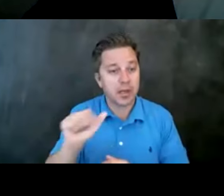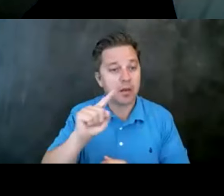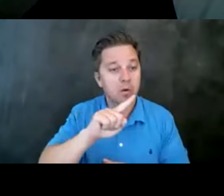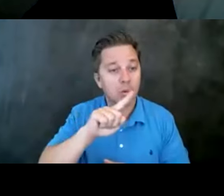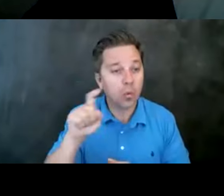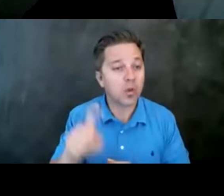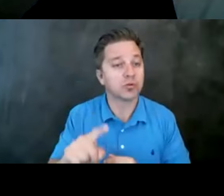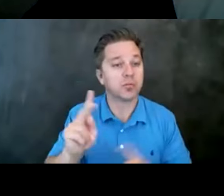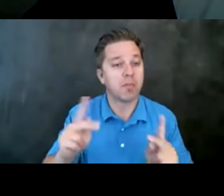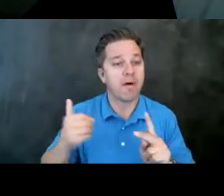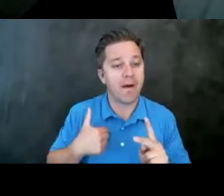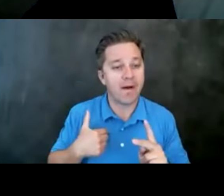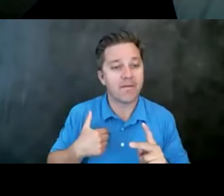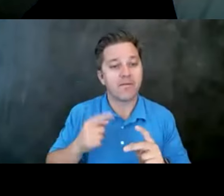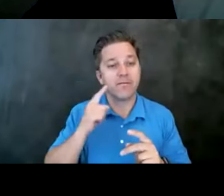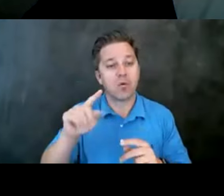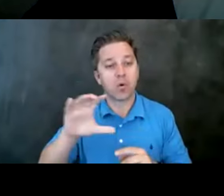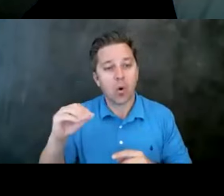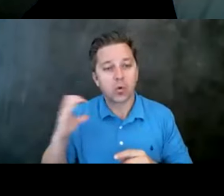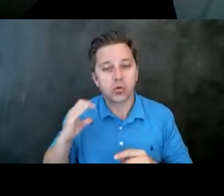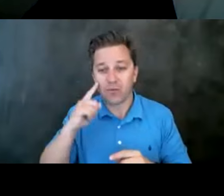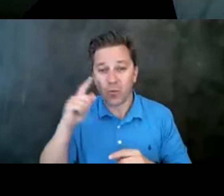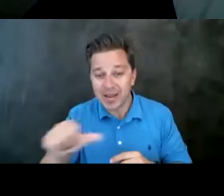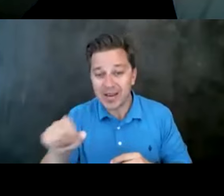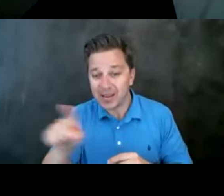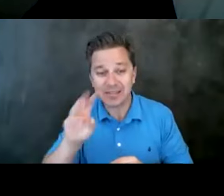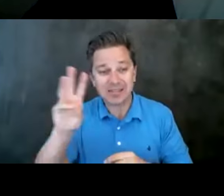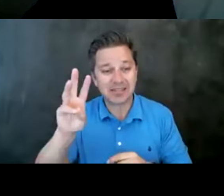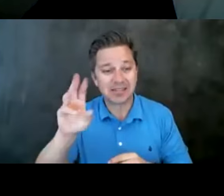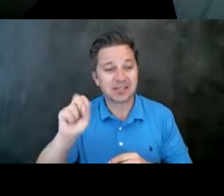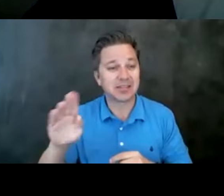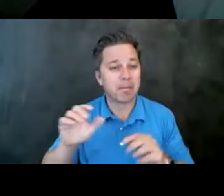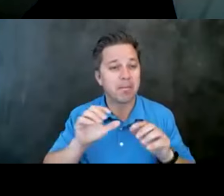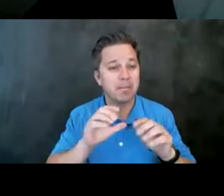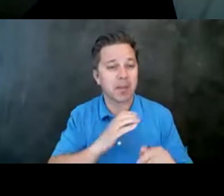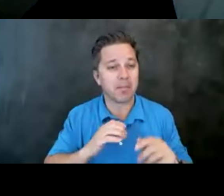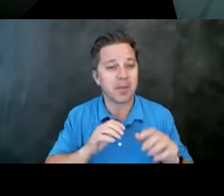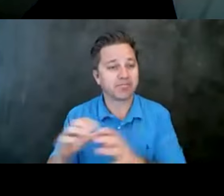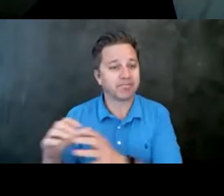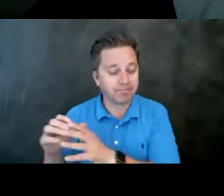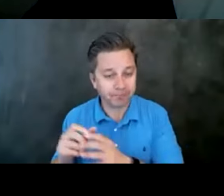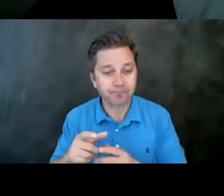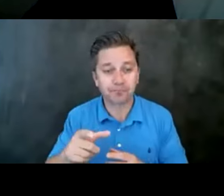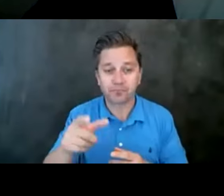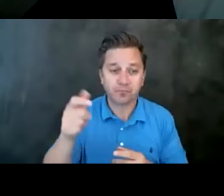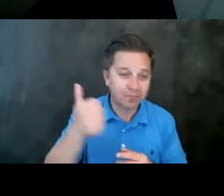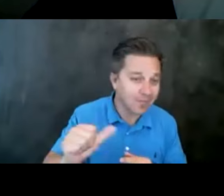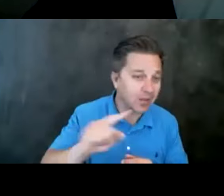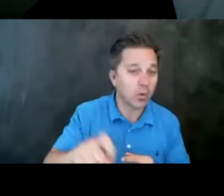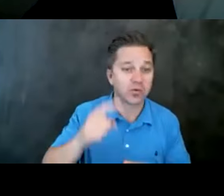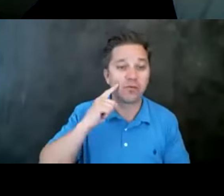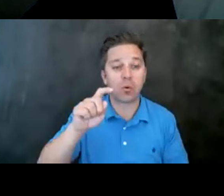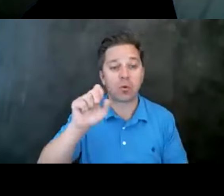may have for our co-chairs of any of the six subcommittees or anything. Um, any questions for Stan?